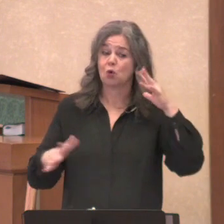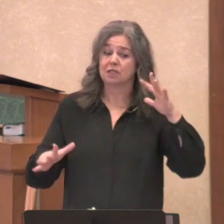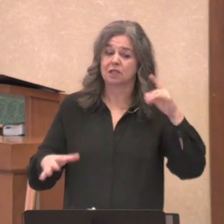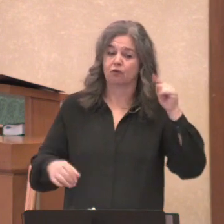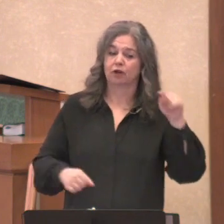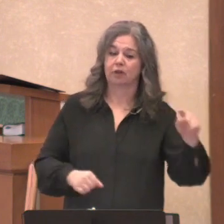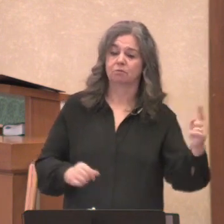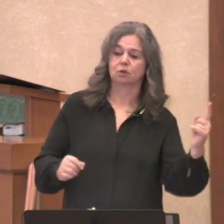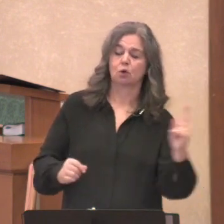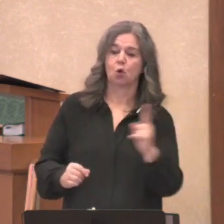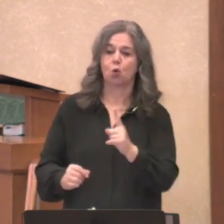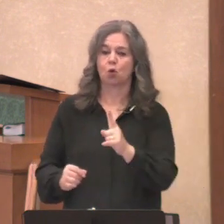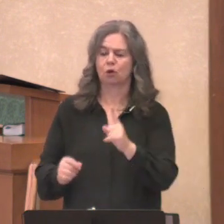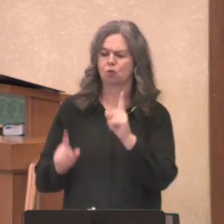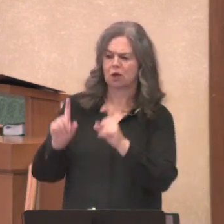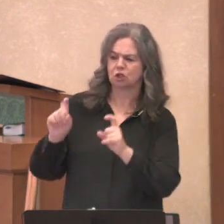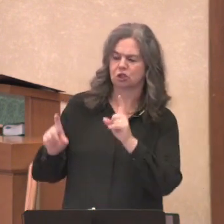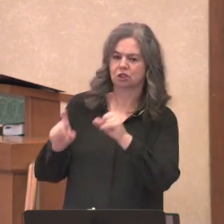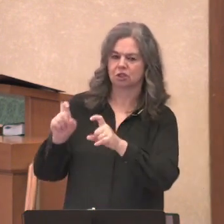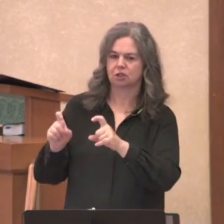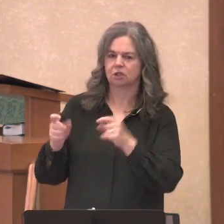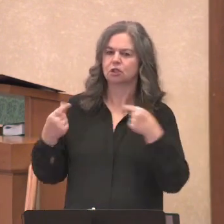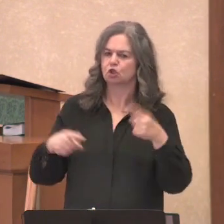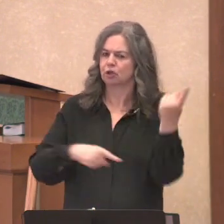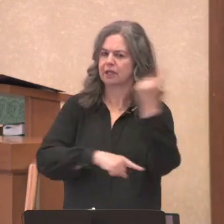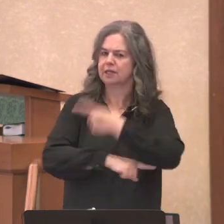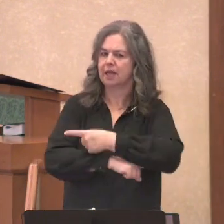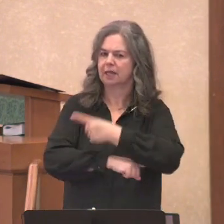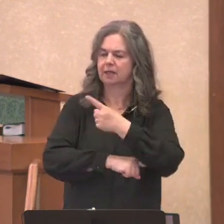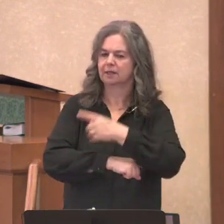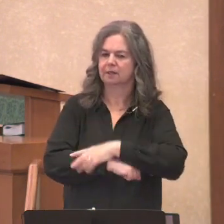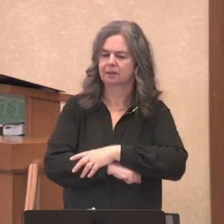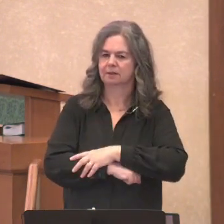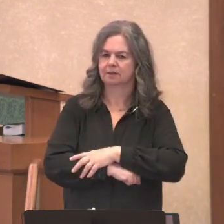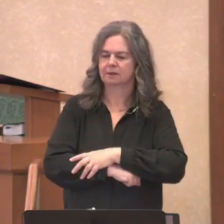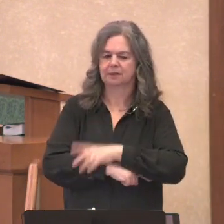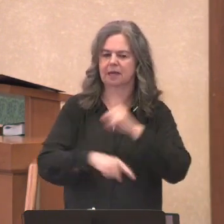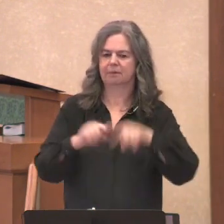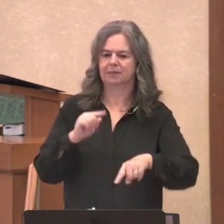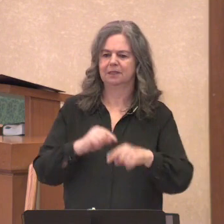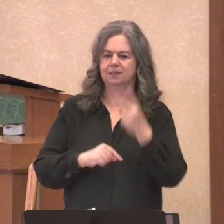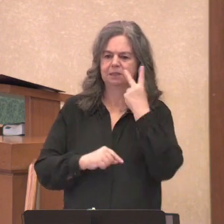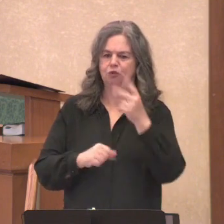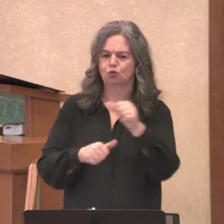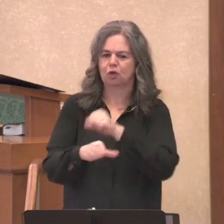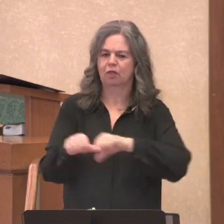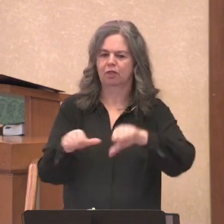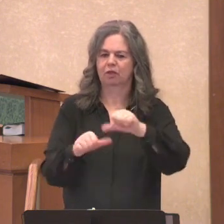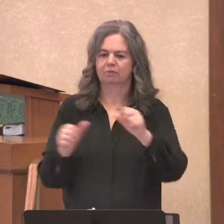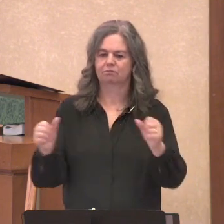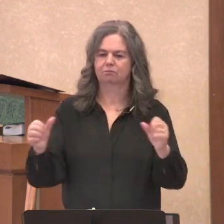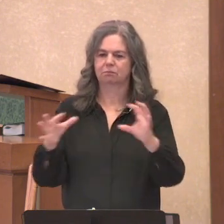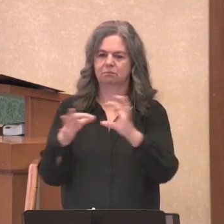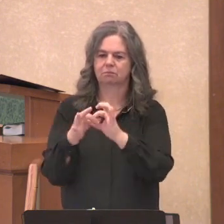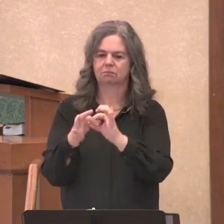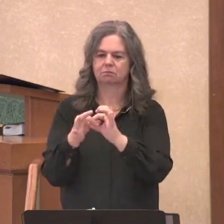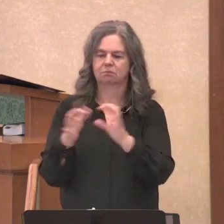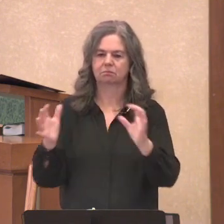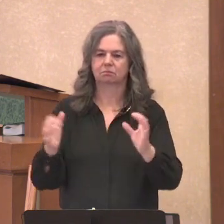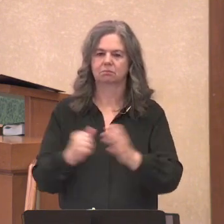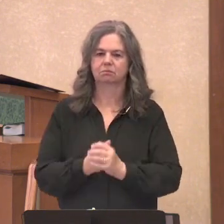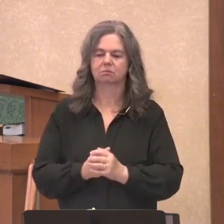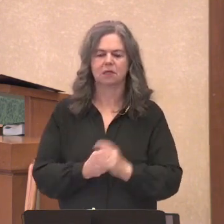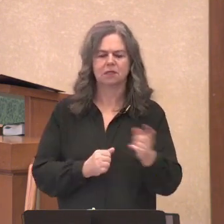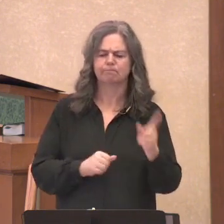approach Jesus with his questions or really even be seen with Jesus in the light of day. And those questions